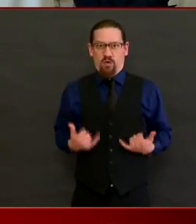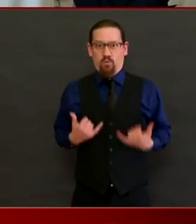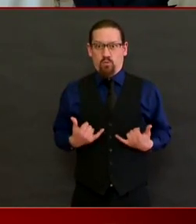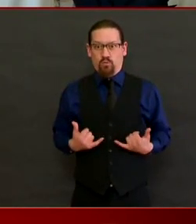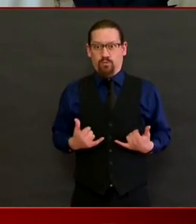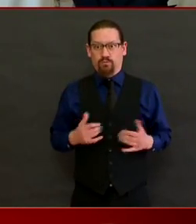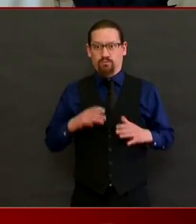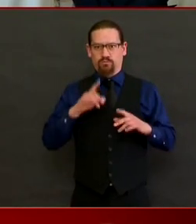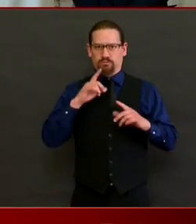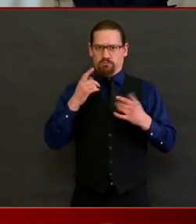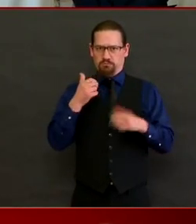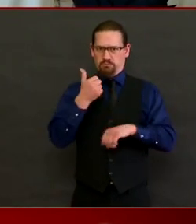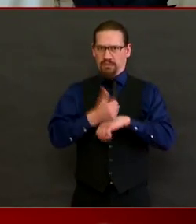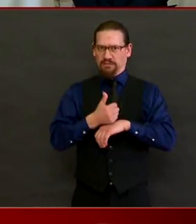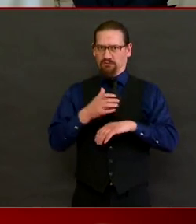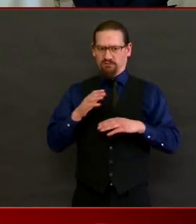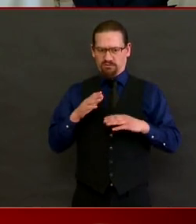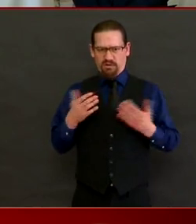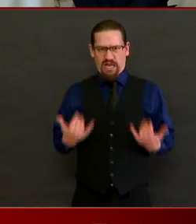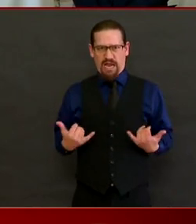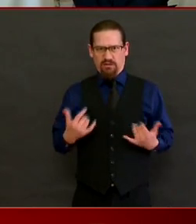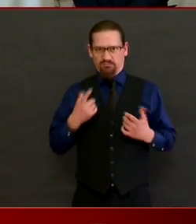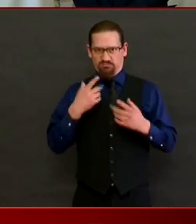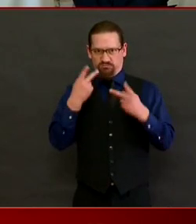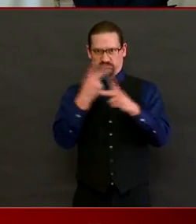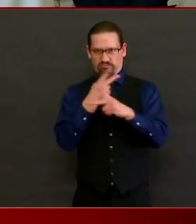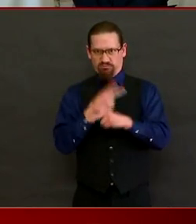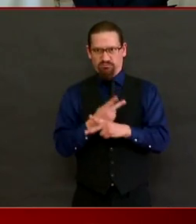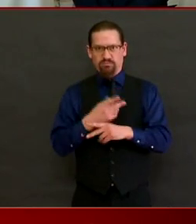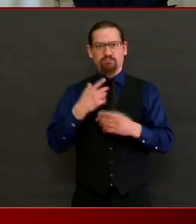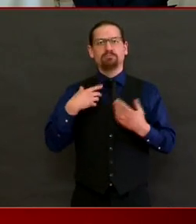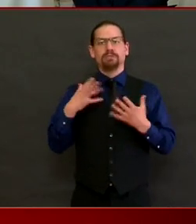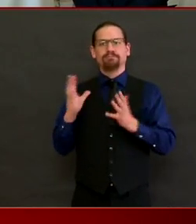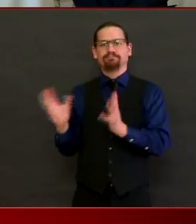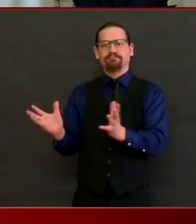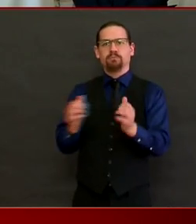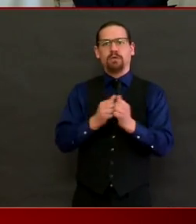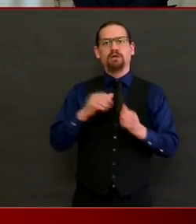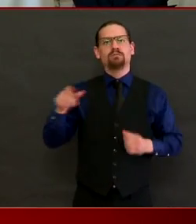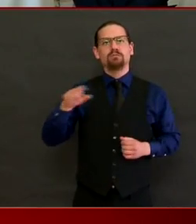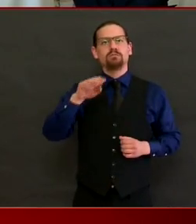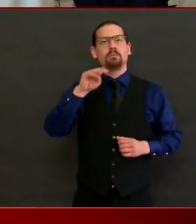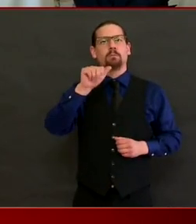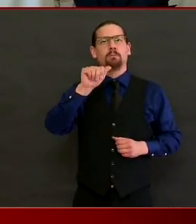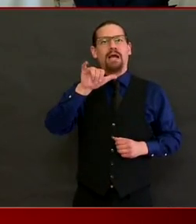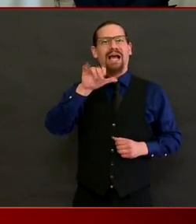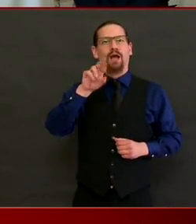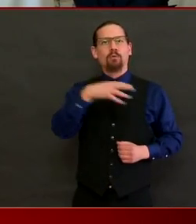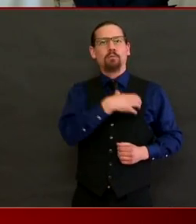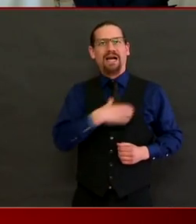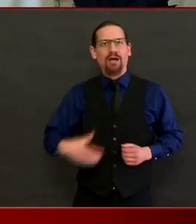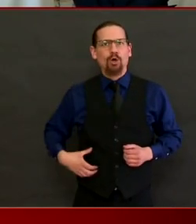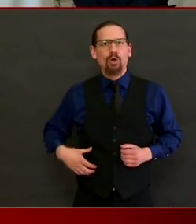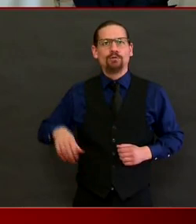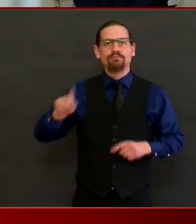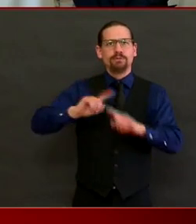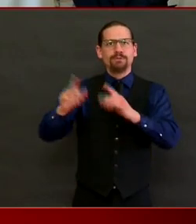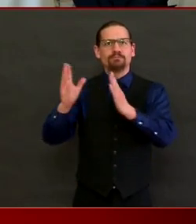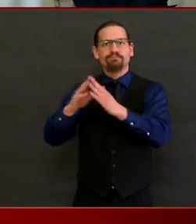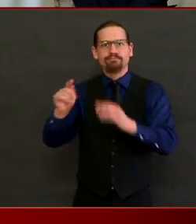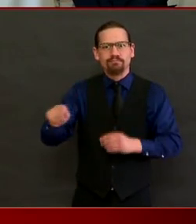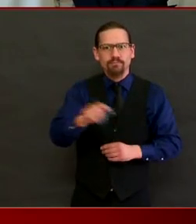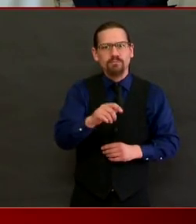other governors, mayors, the Trump administration, it's hard to see how we would be able to